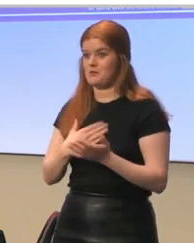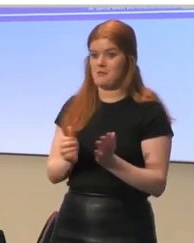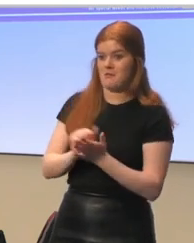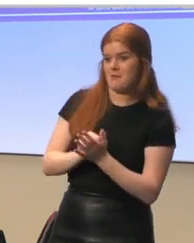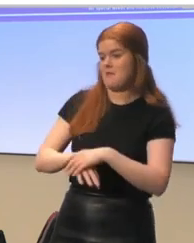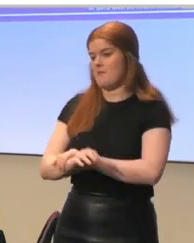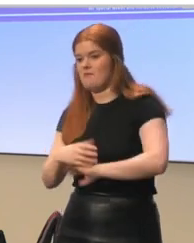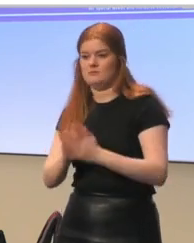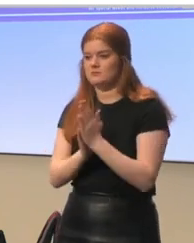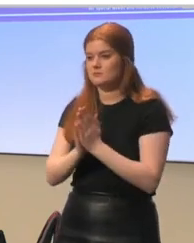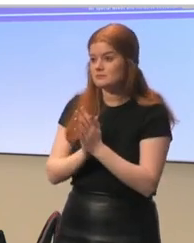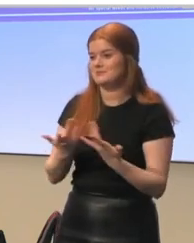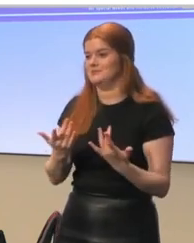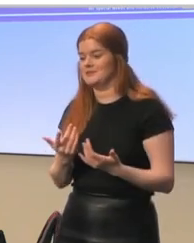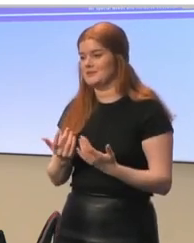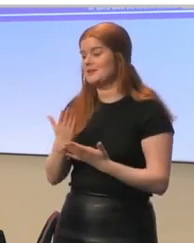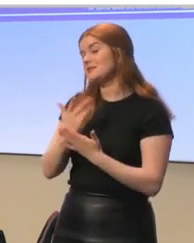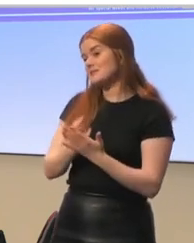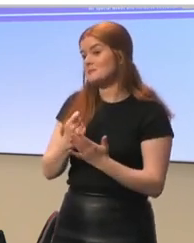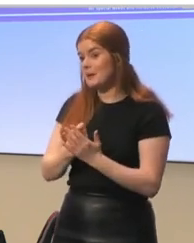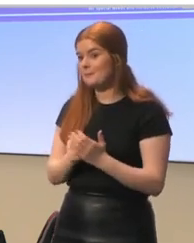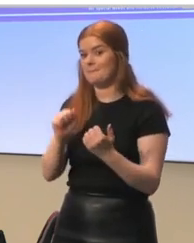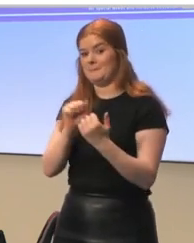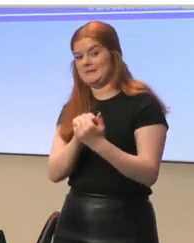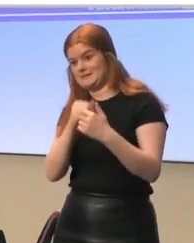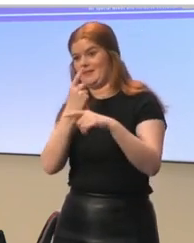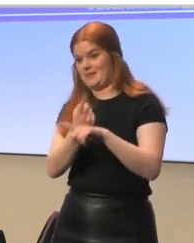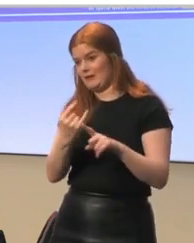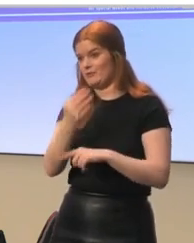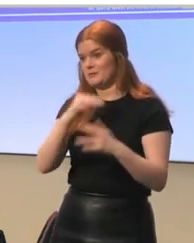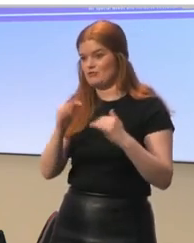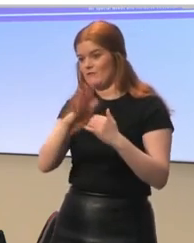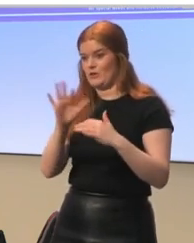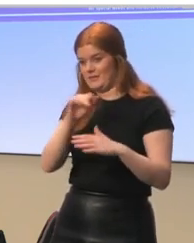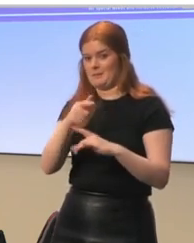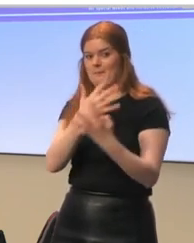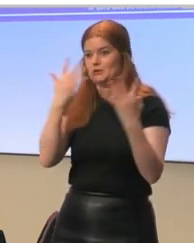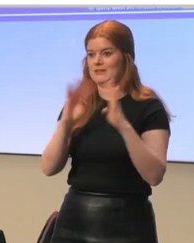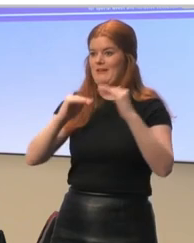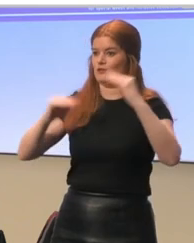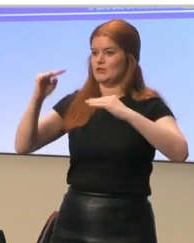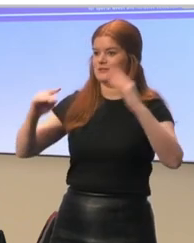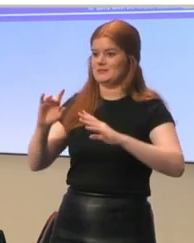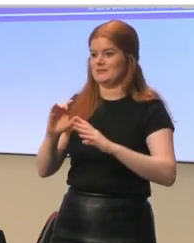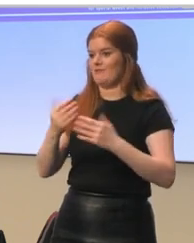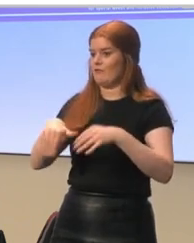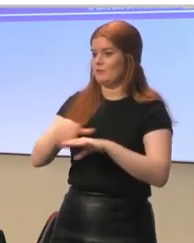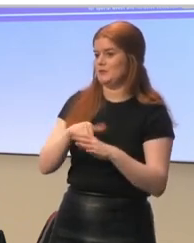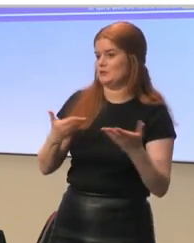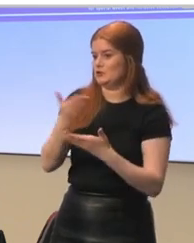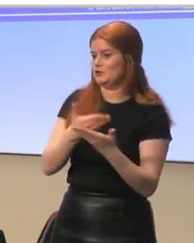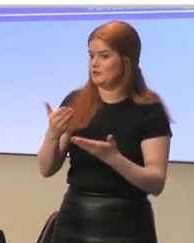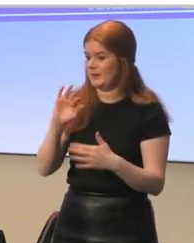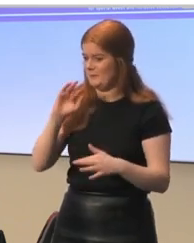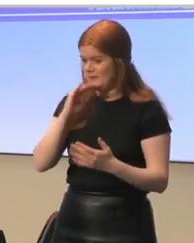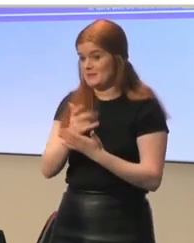They sometimes met at the ministry for these multilevel stakeholder discussions. So we know, in some cases,